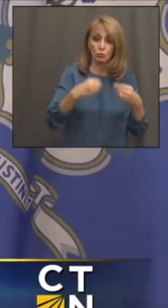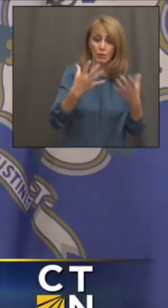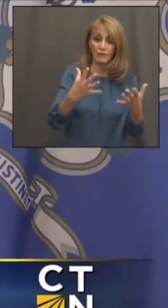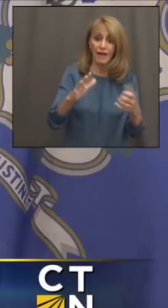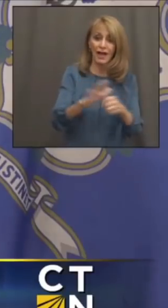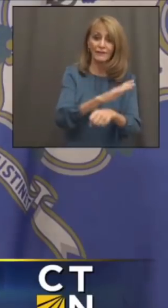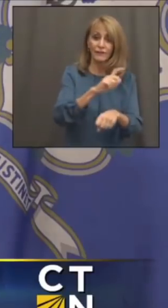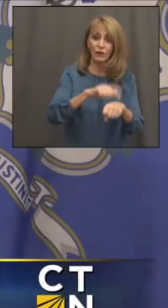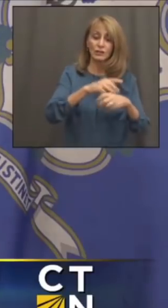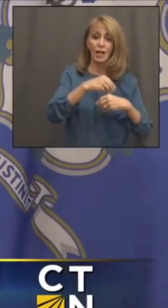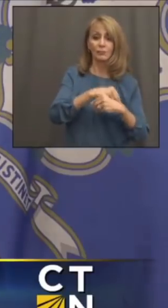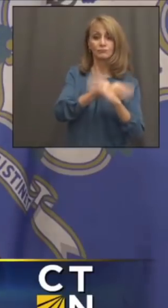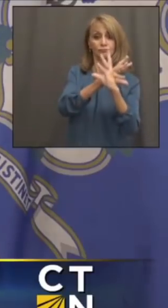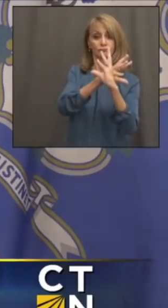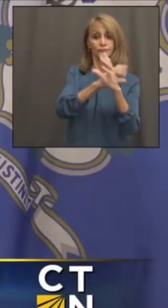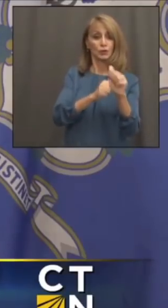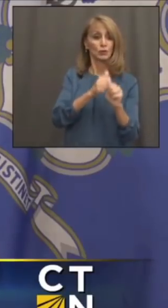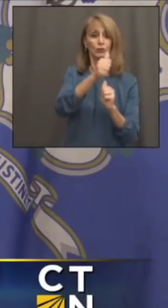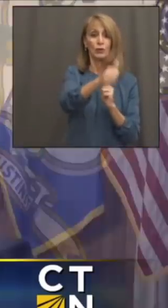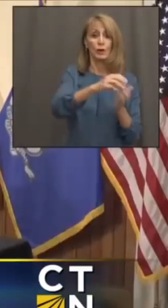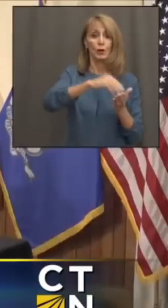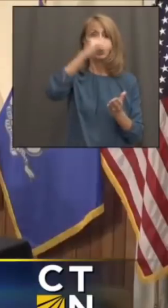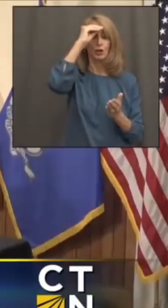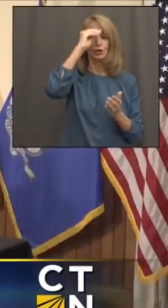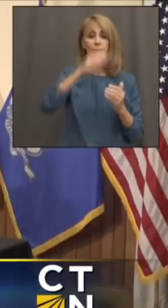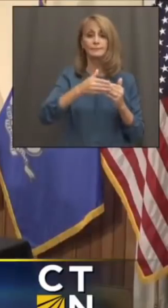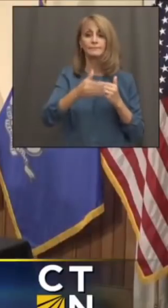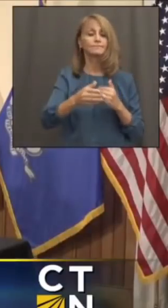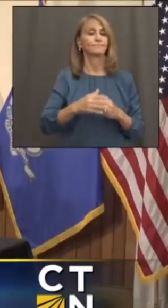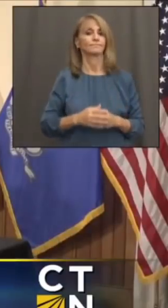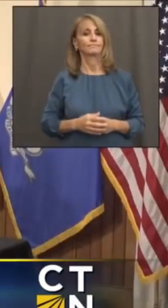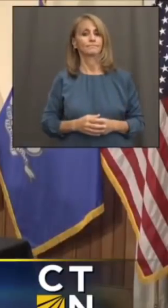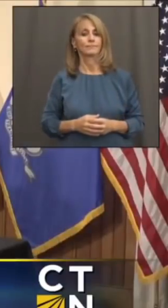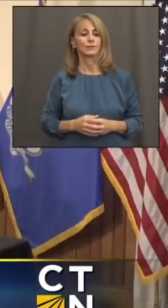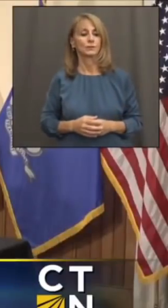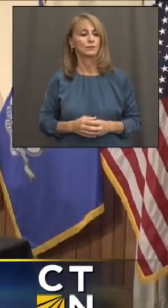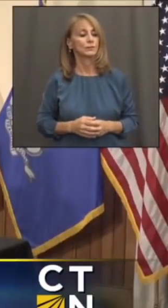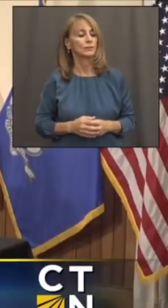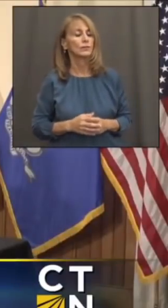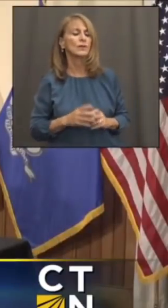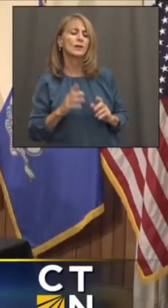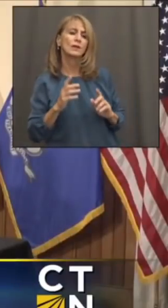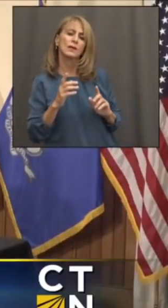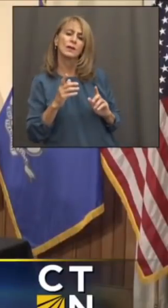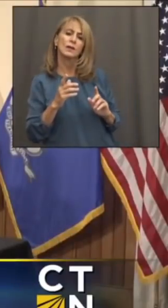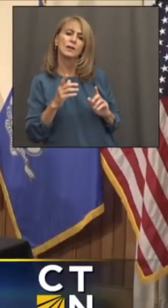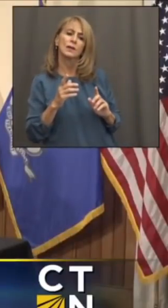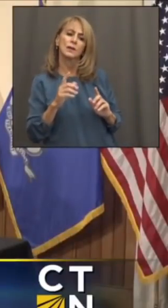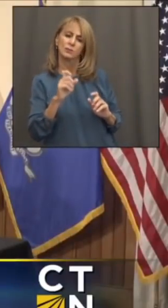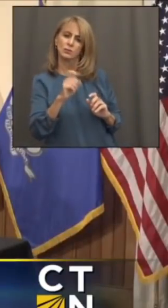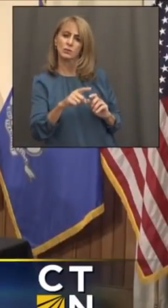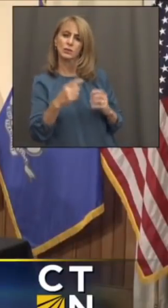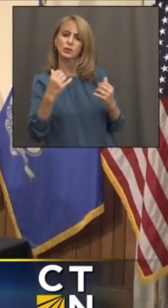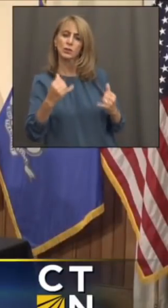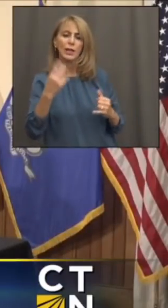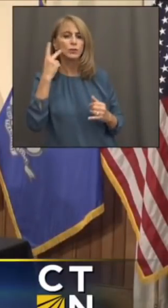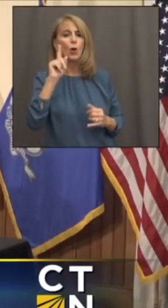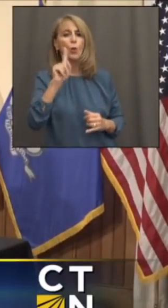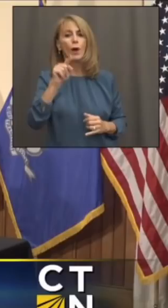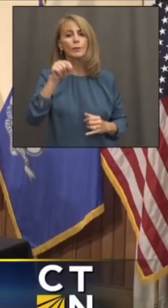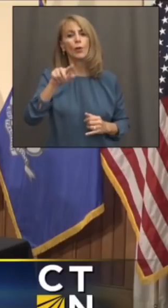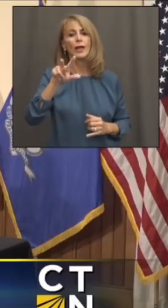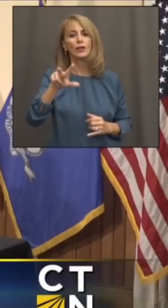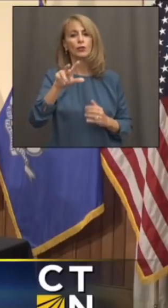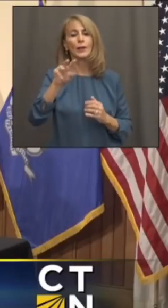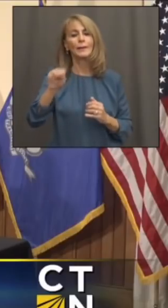a full-time online alternative. And my final question, know, today we saw 1.3 million